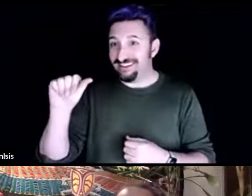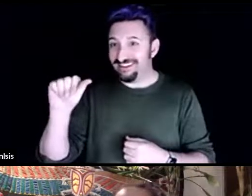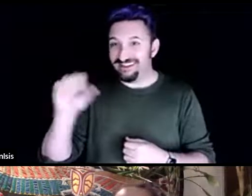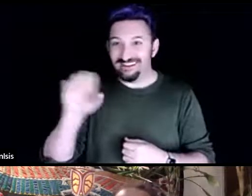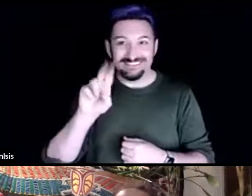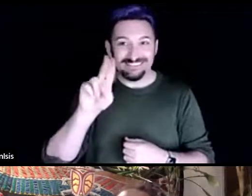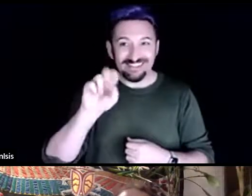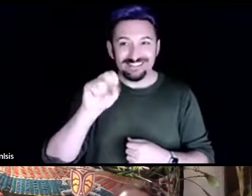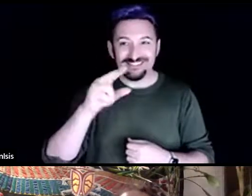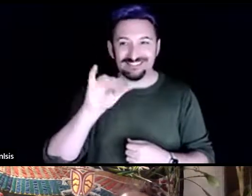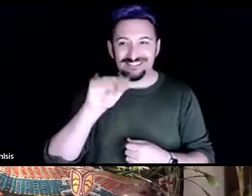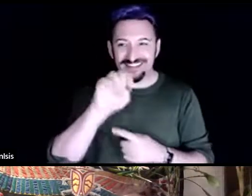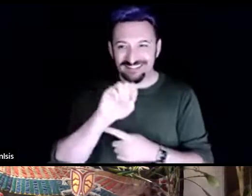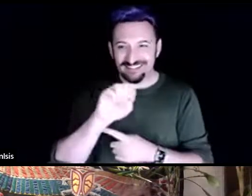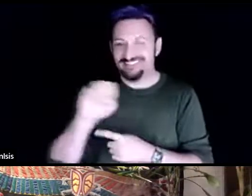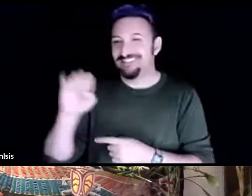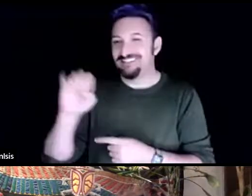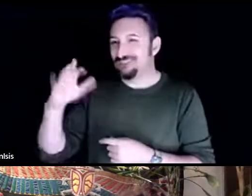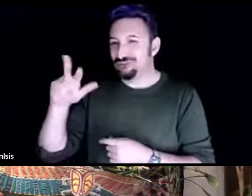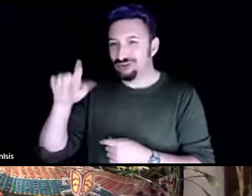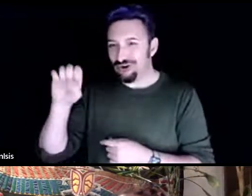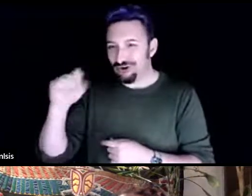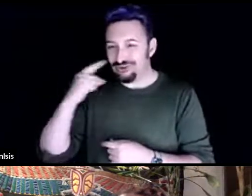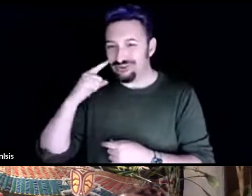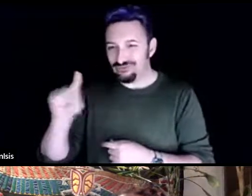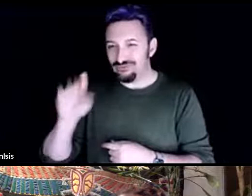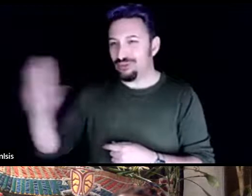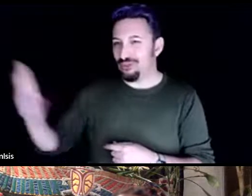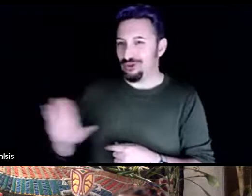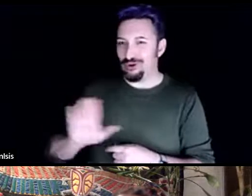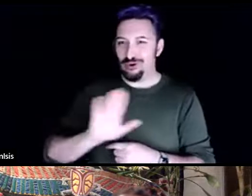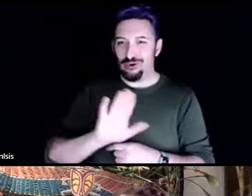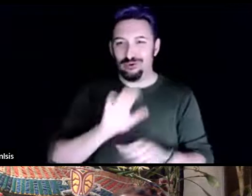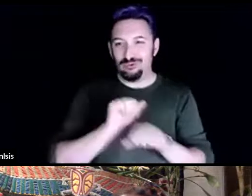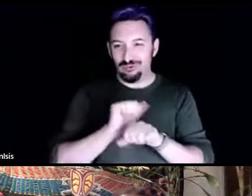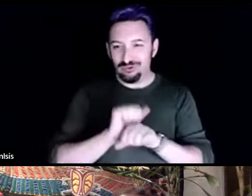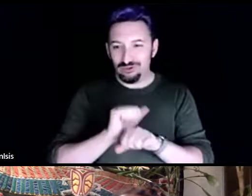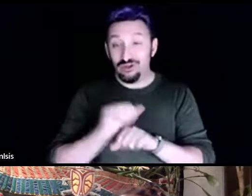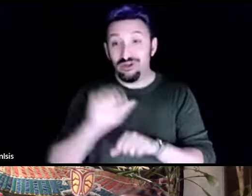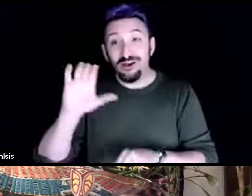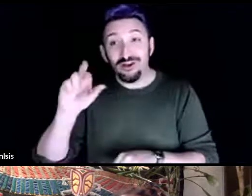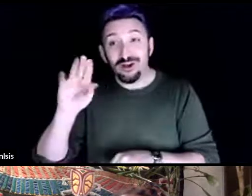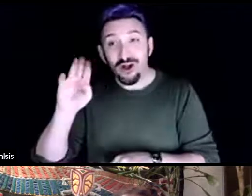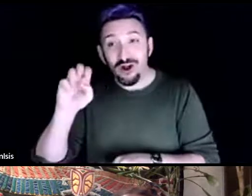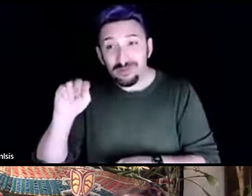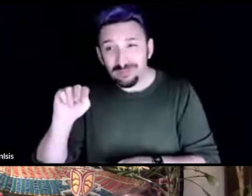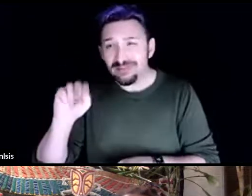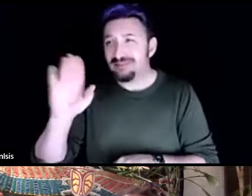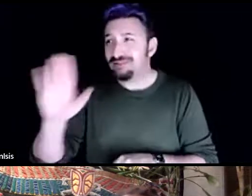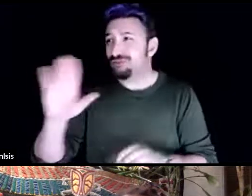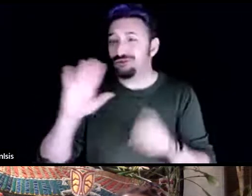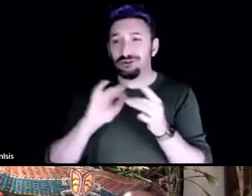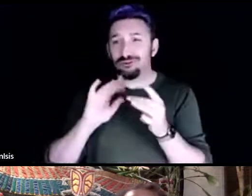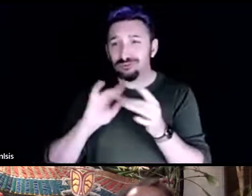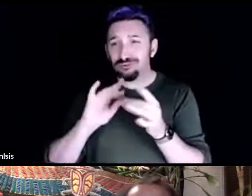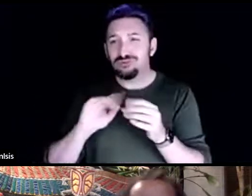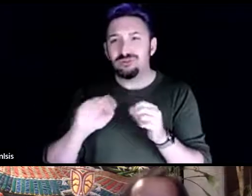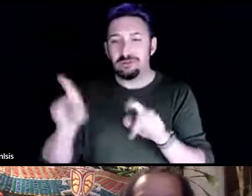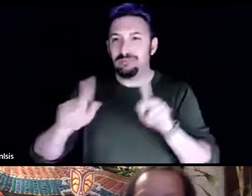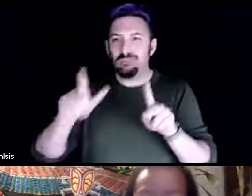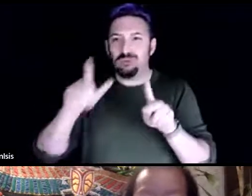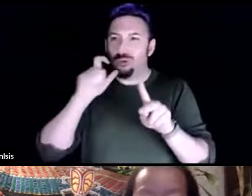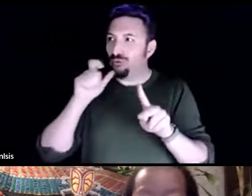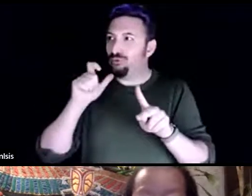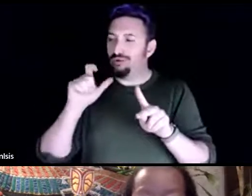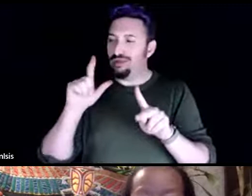charles for joining us to all of you to carmen for your contribution and all of you who've asked such beautiful questions